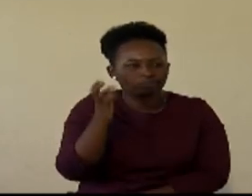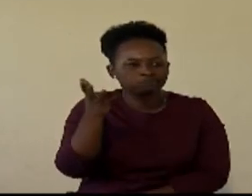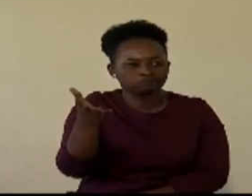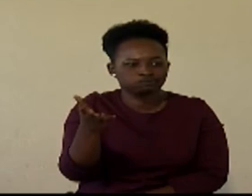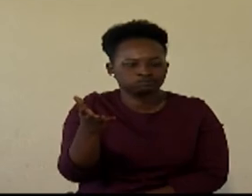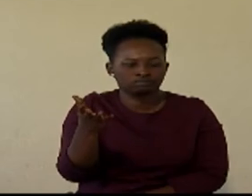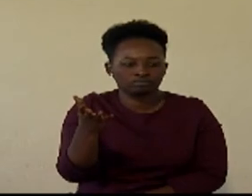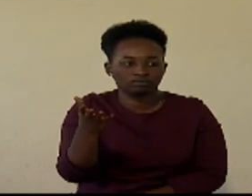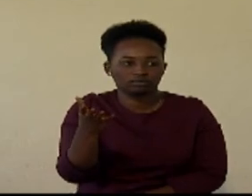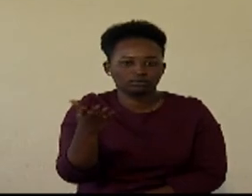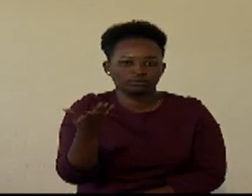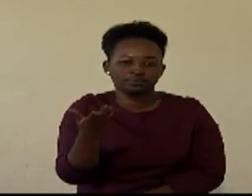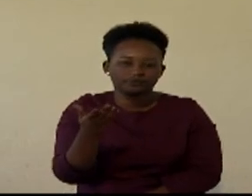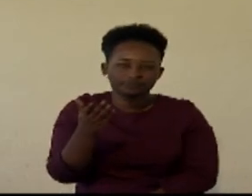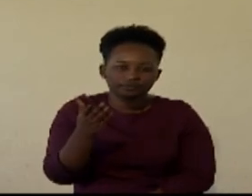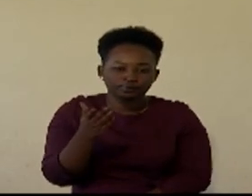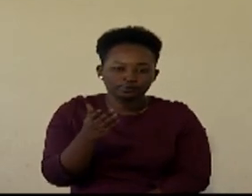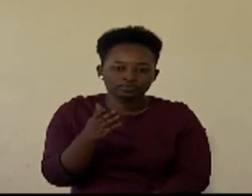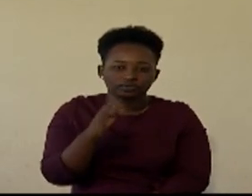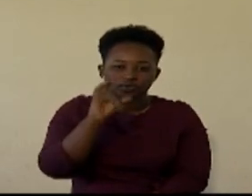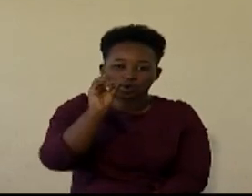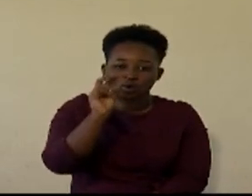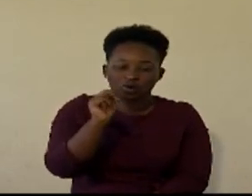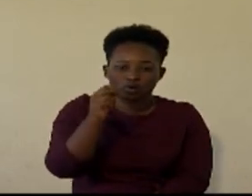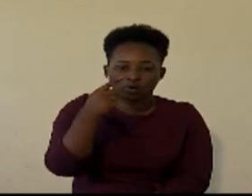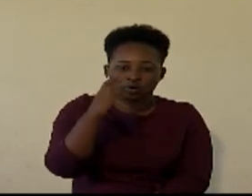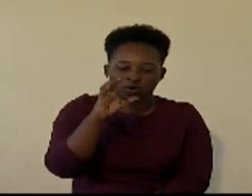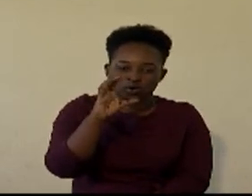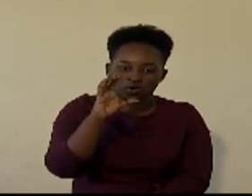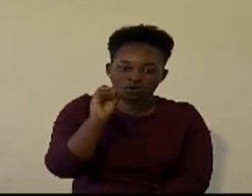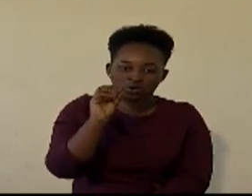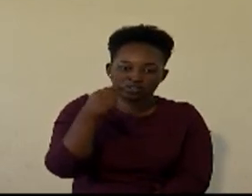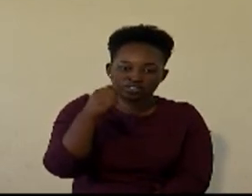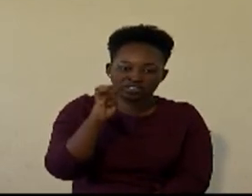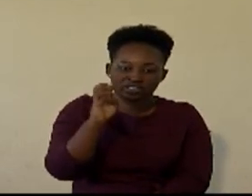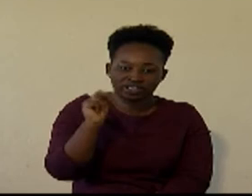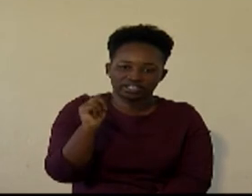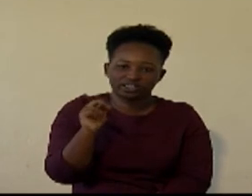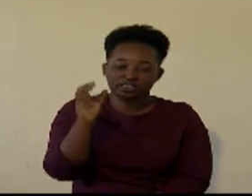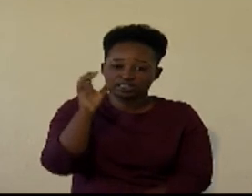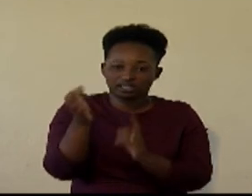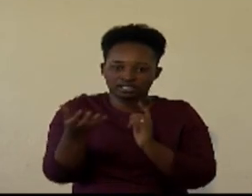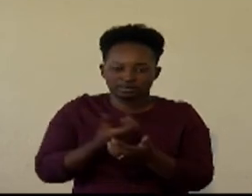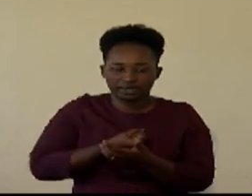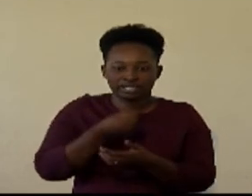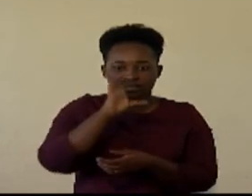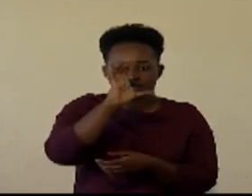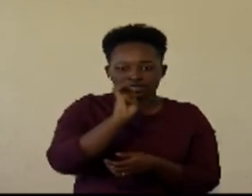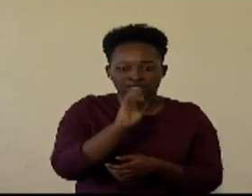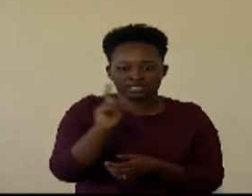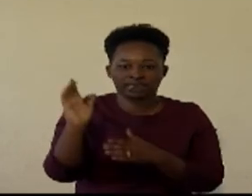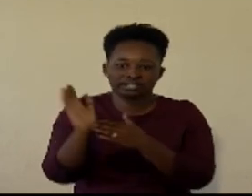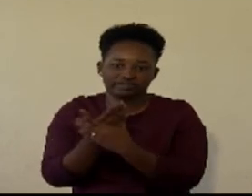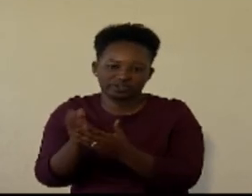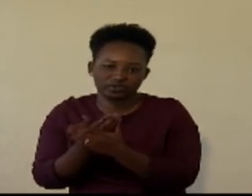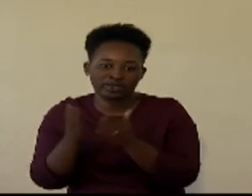oncogenes stimulate cells to divide tumor suppressor cells or genes these tumor suppressing genes are already embedded in